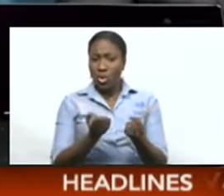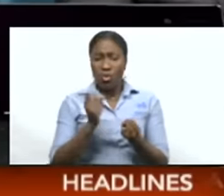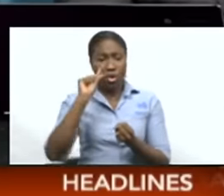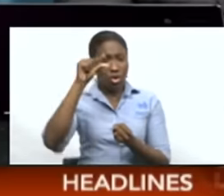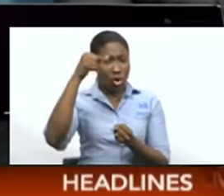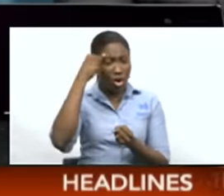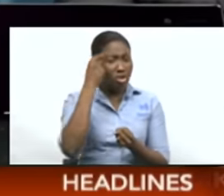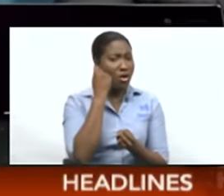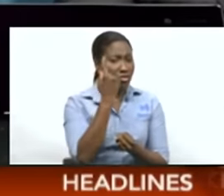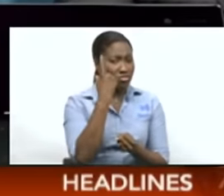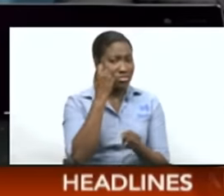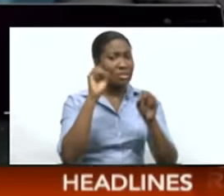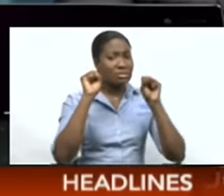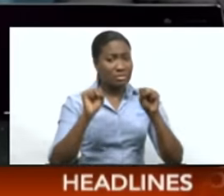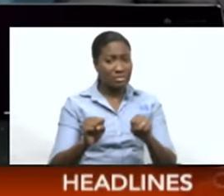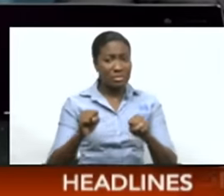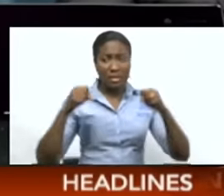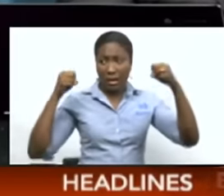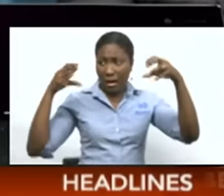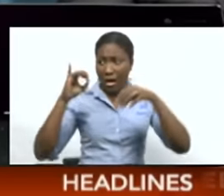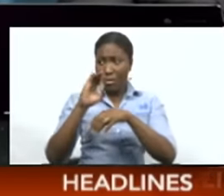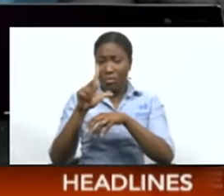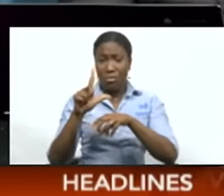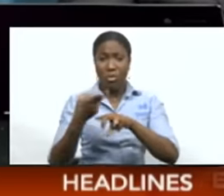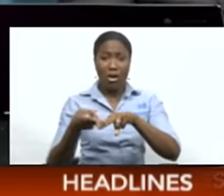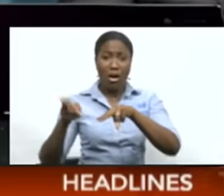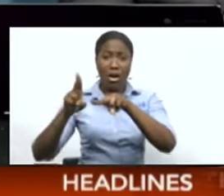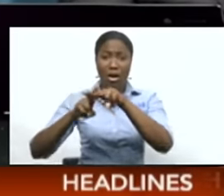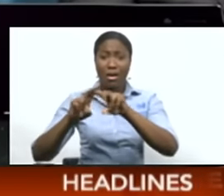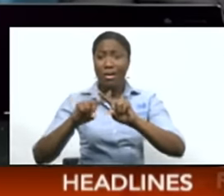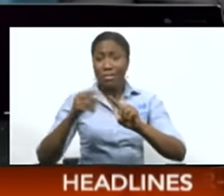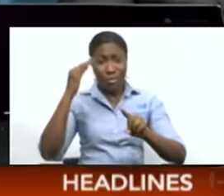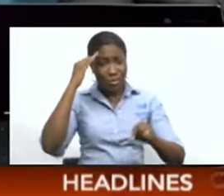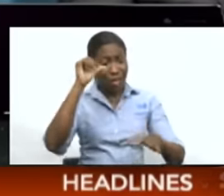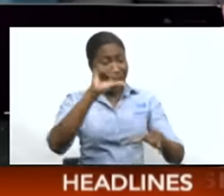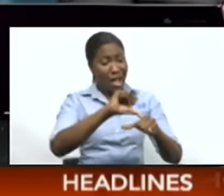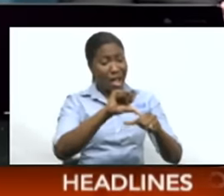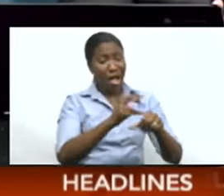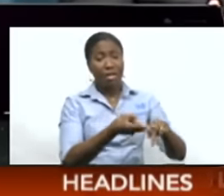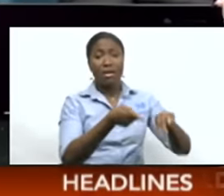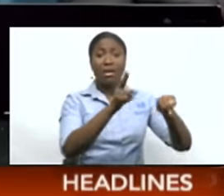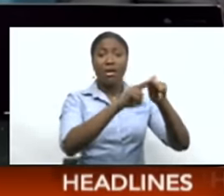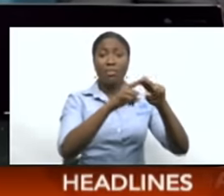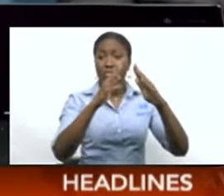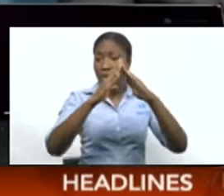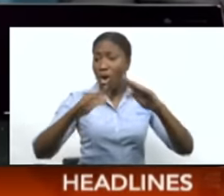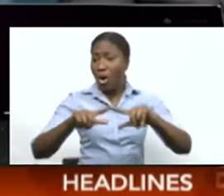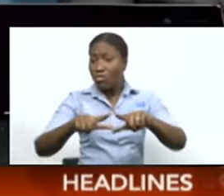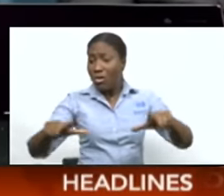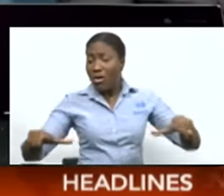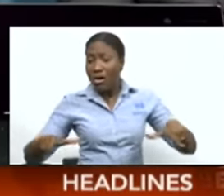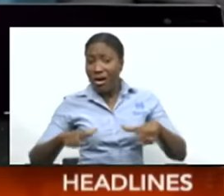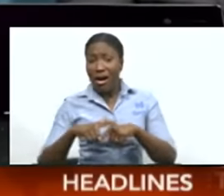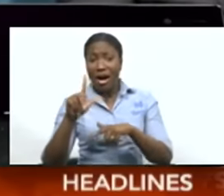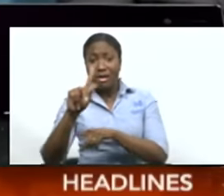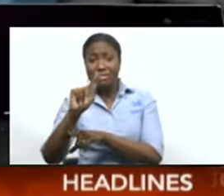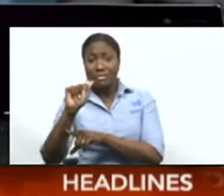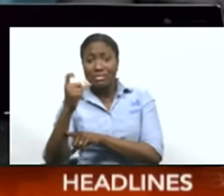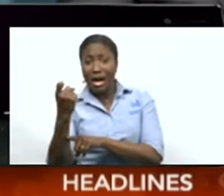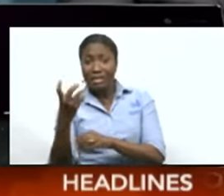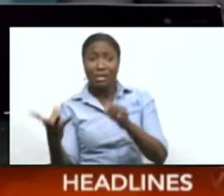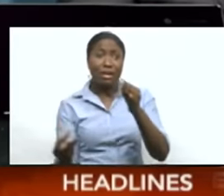increase, the public is also battling with increased fuel prices, property tax, and overall inflation. The Chamber said if applied